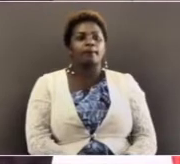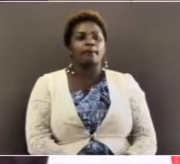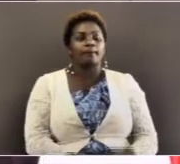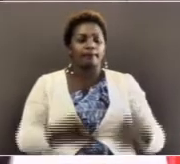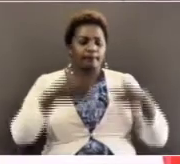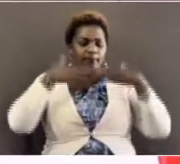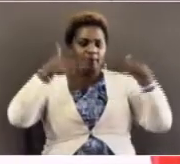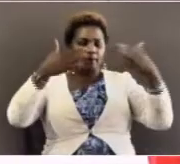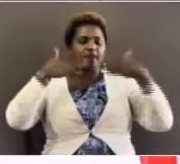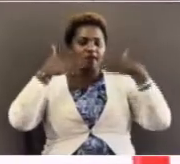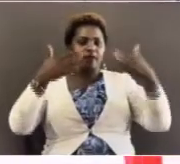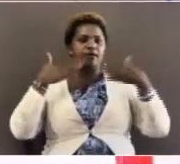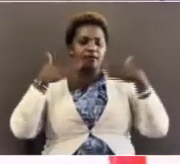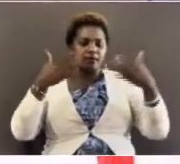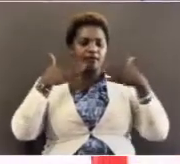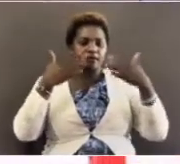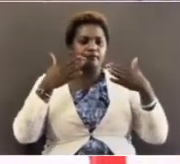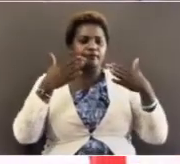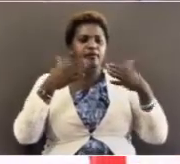thank you very much